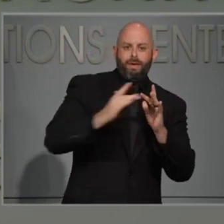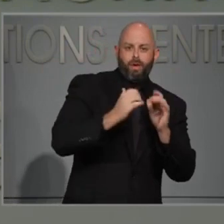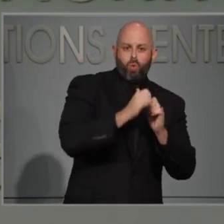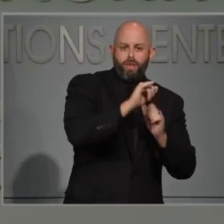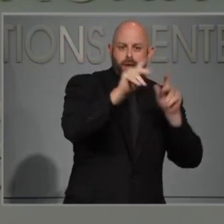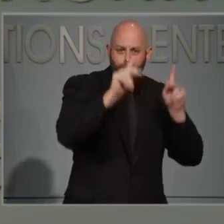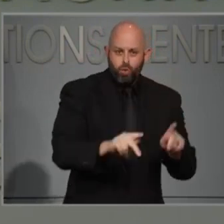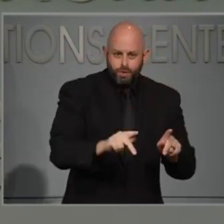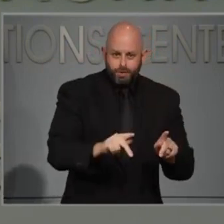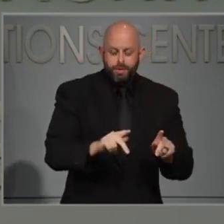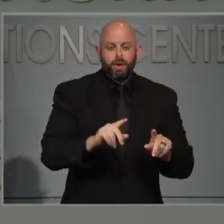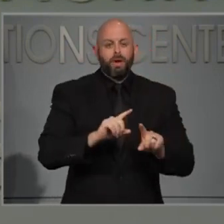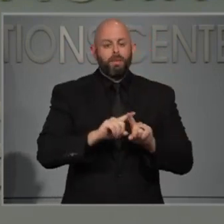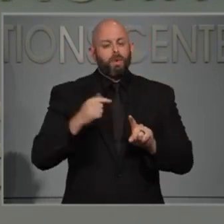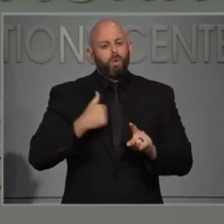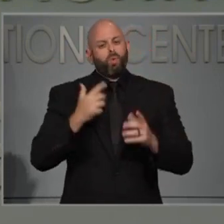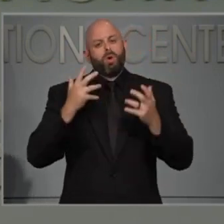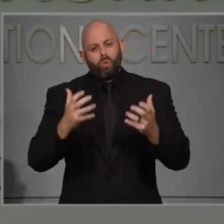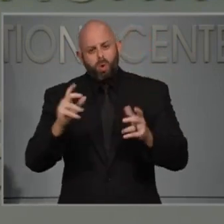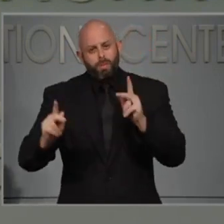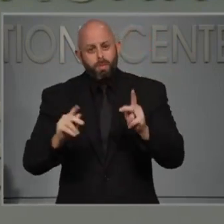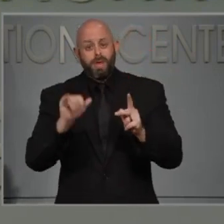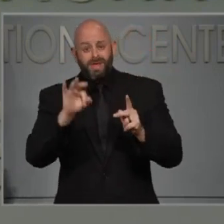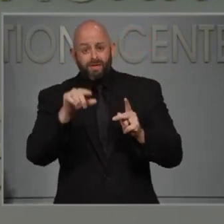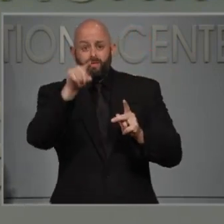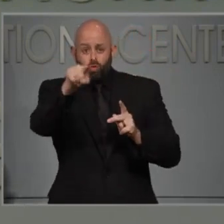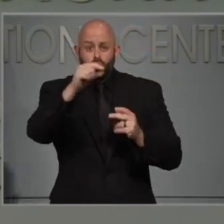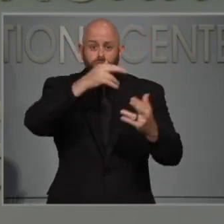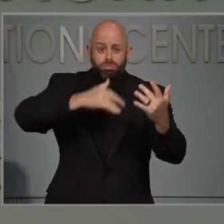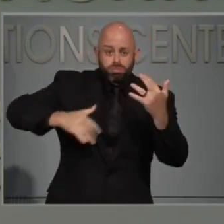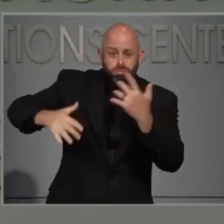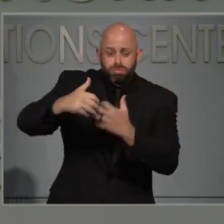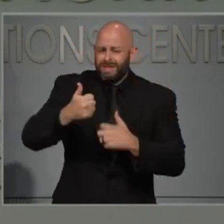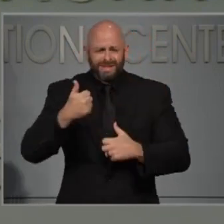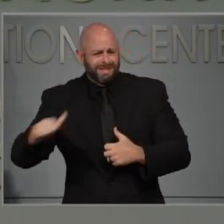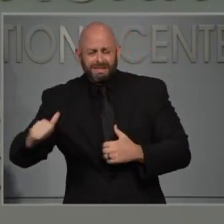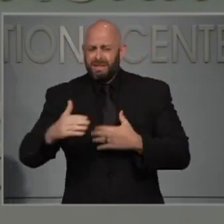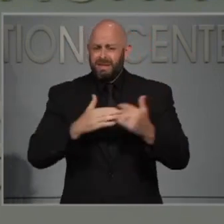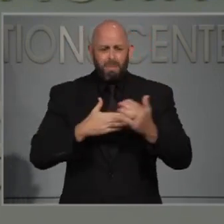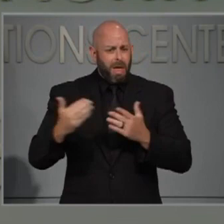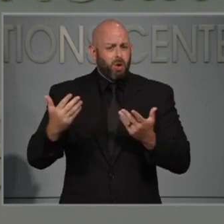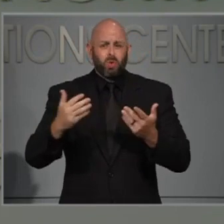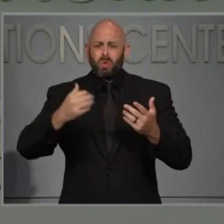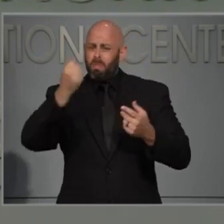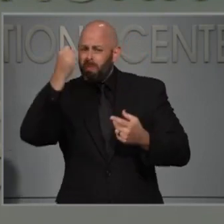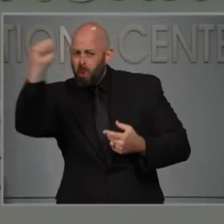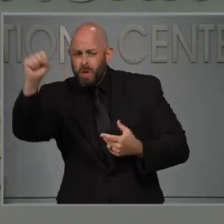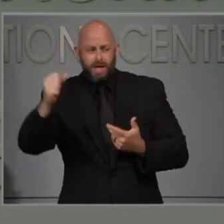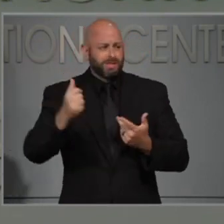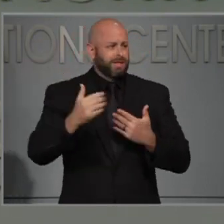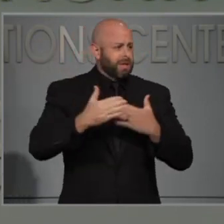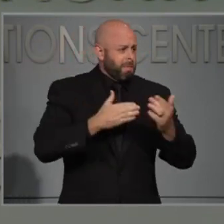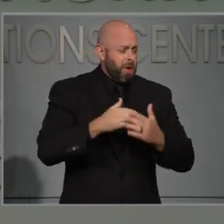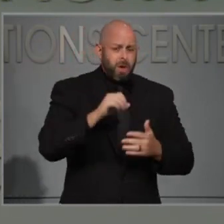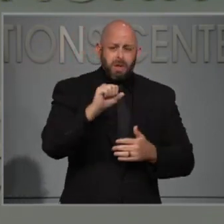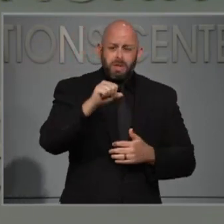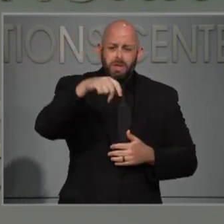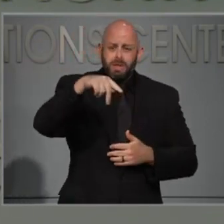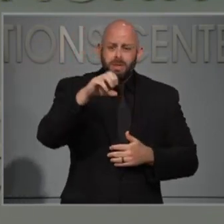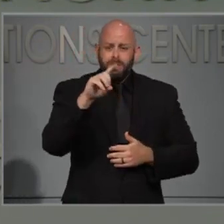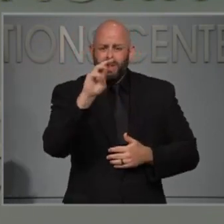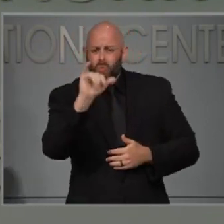attention. But we want people to get tested if they've been in any kind of crowd because of their